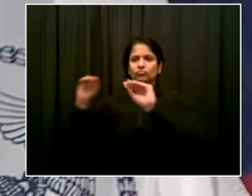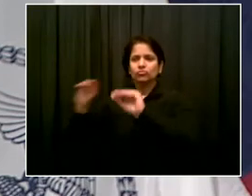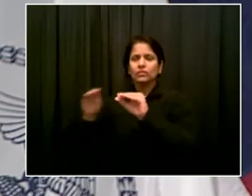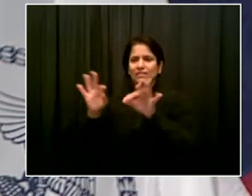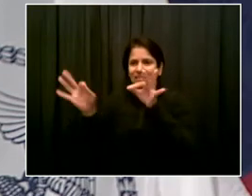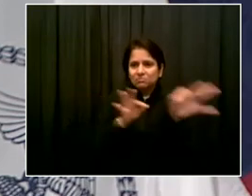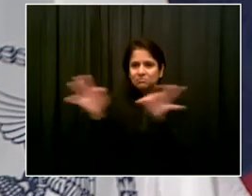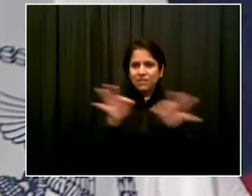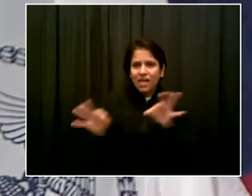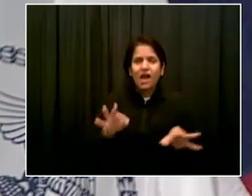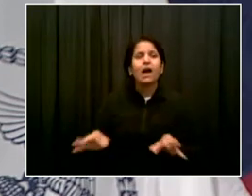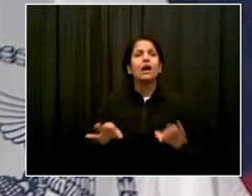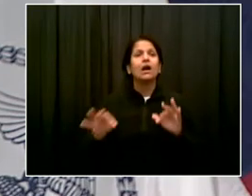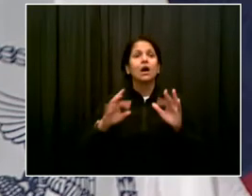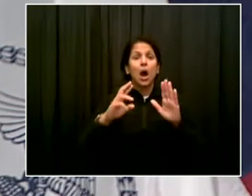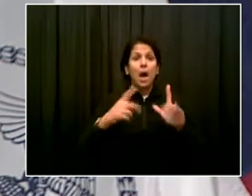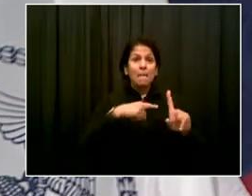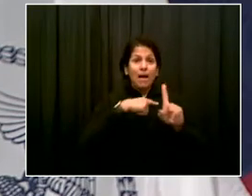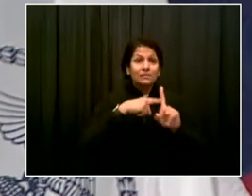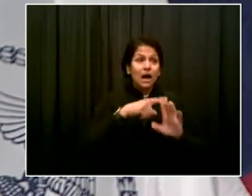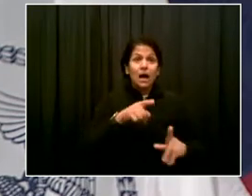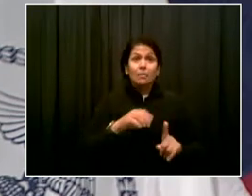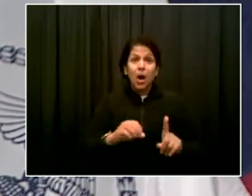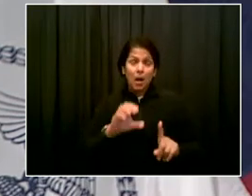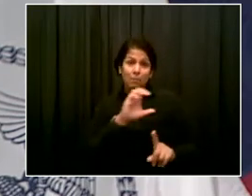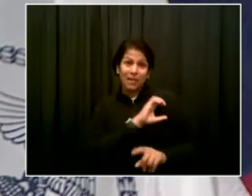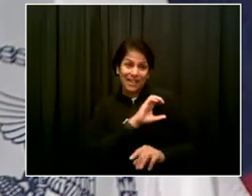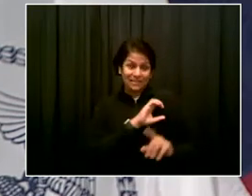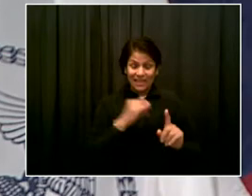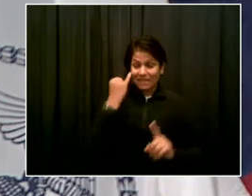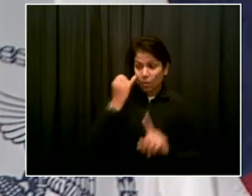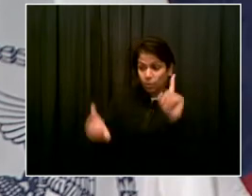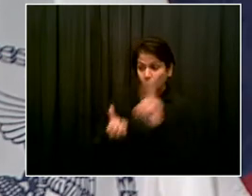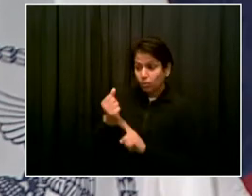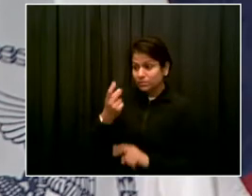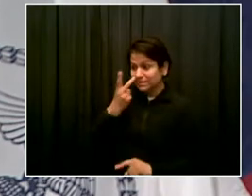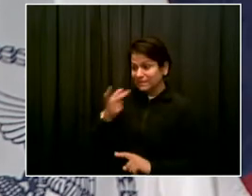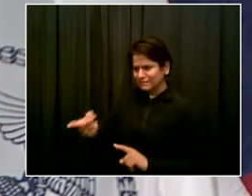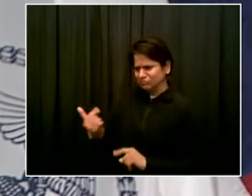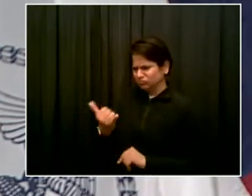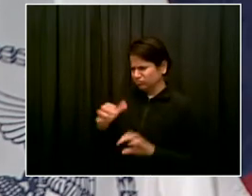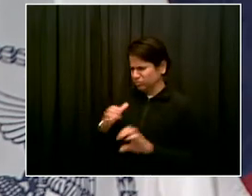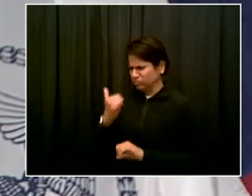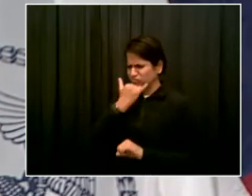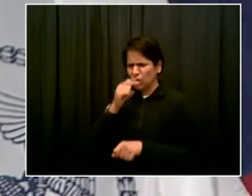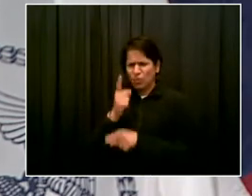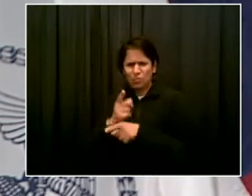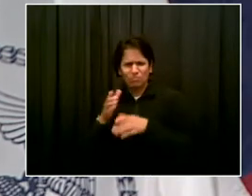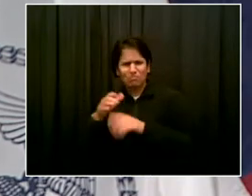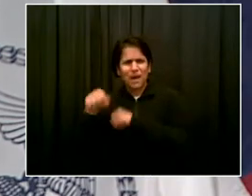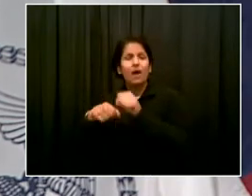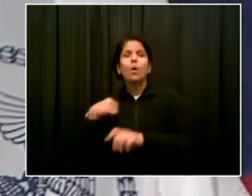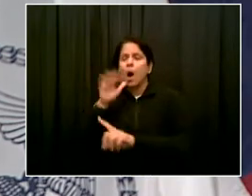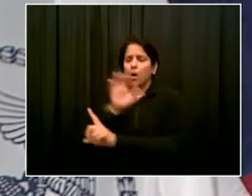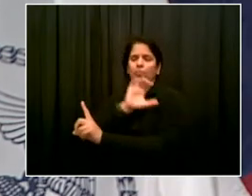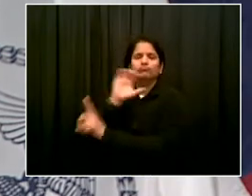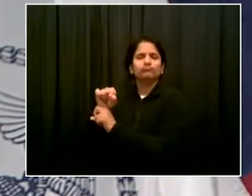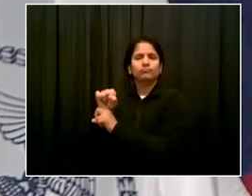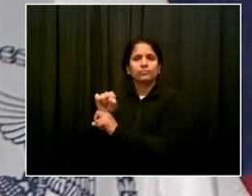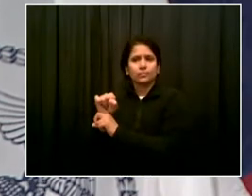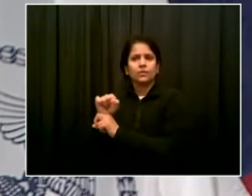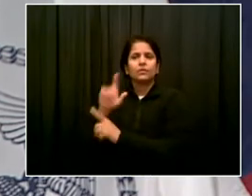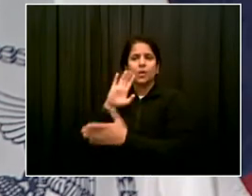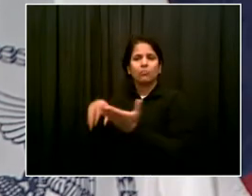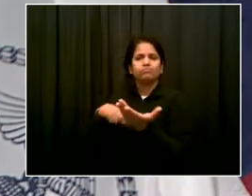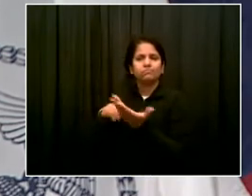and it makes an impact, but I think we have to keep targeting it right. And building an approach in terms of how